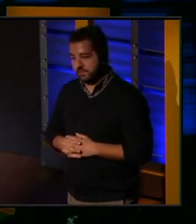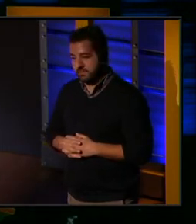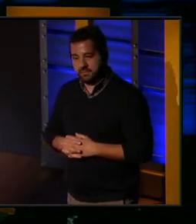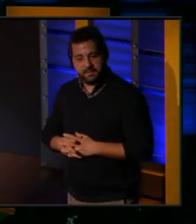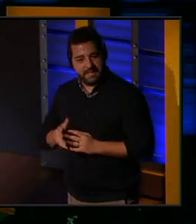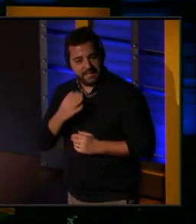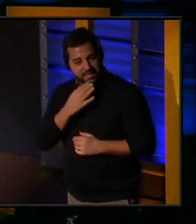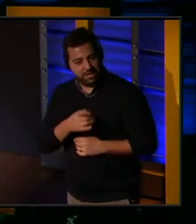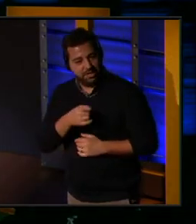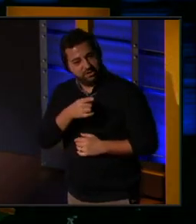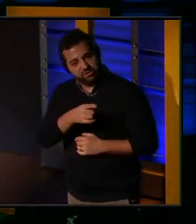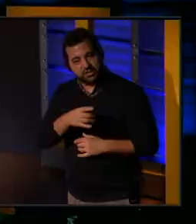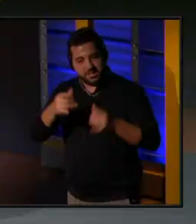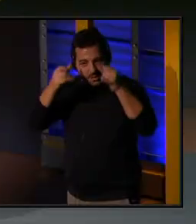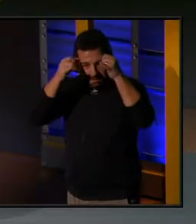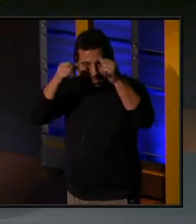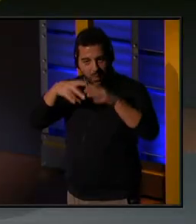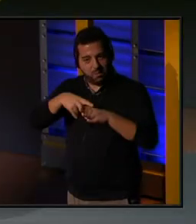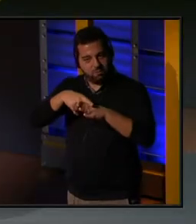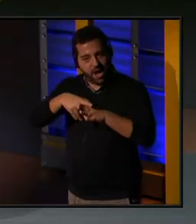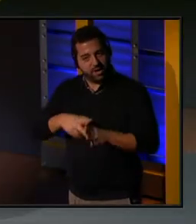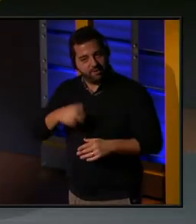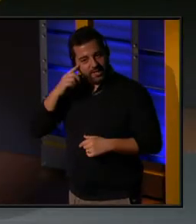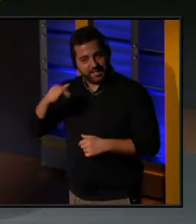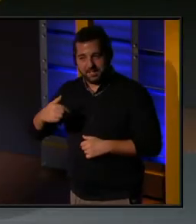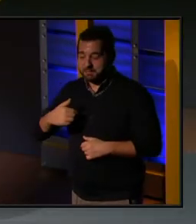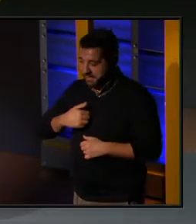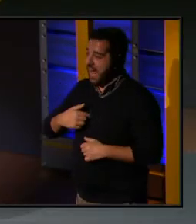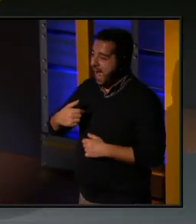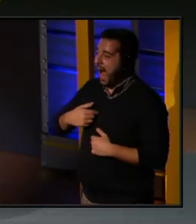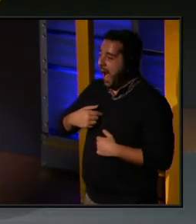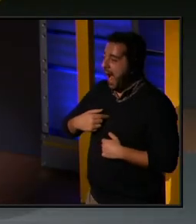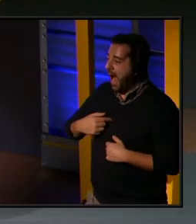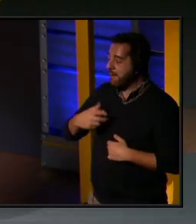She's the bull rider for this segment, and I am the rodeo clown.